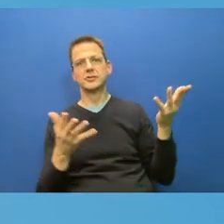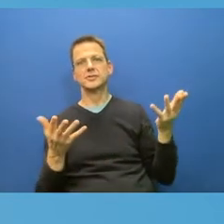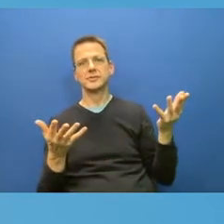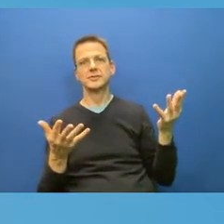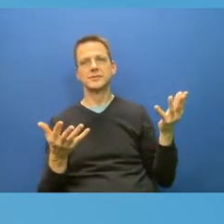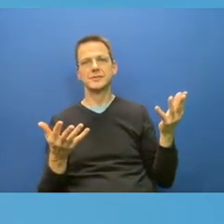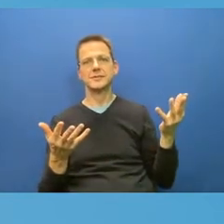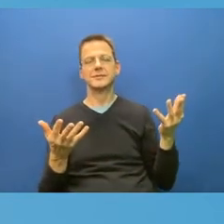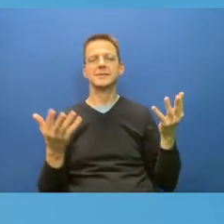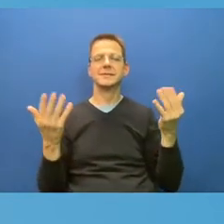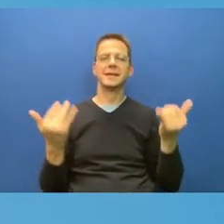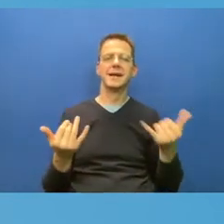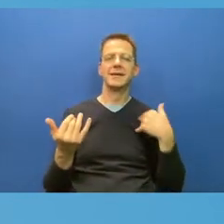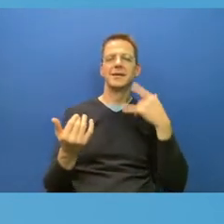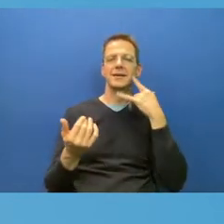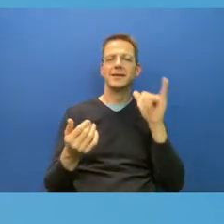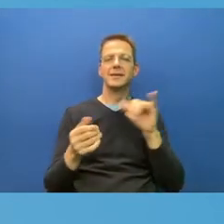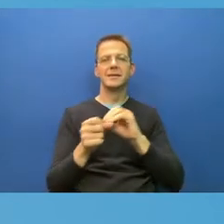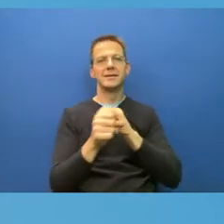stronger again.